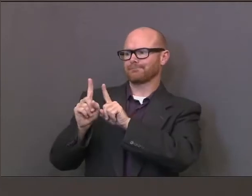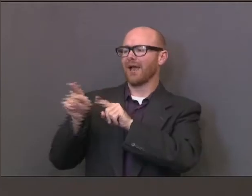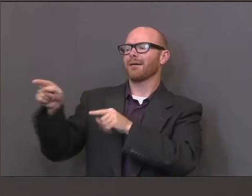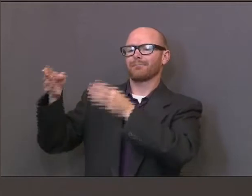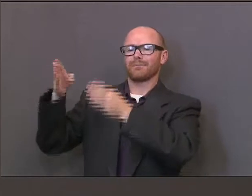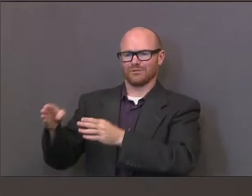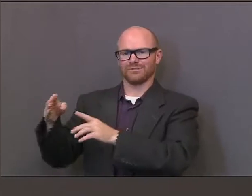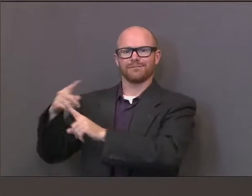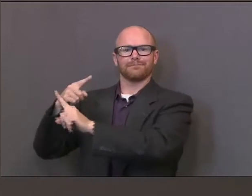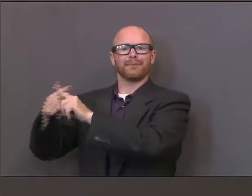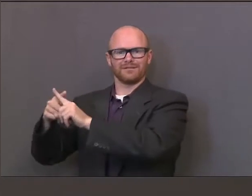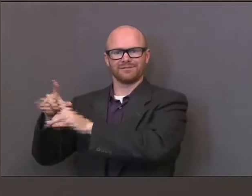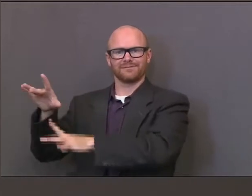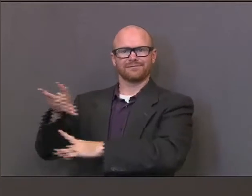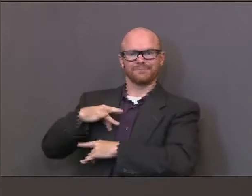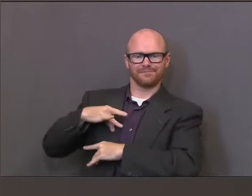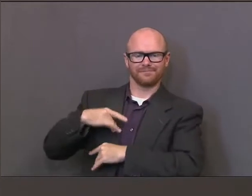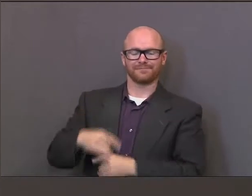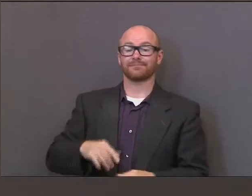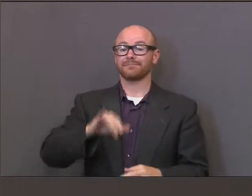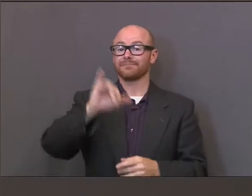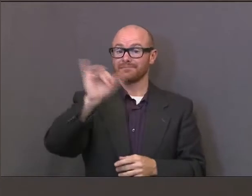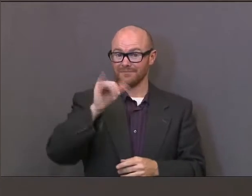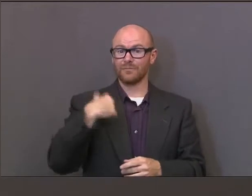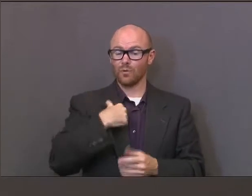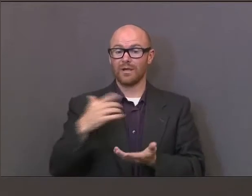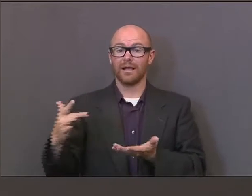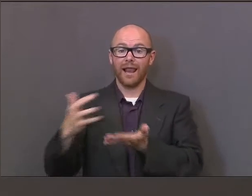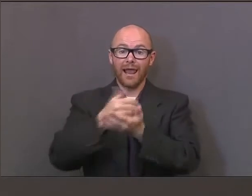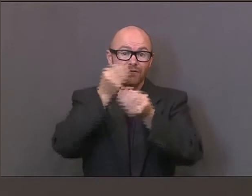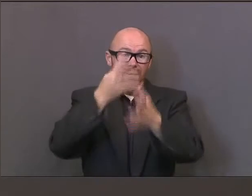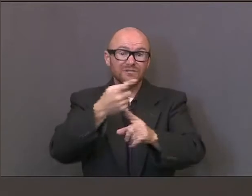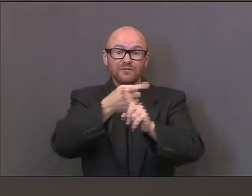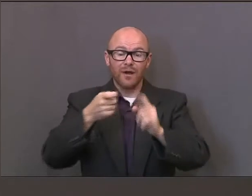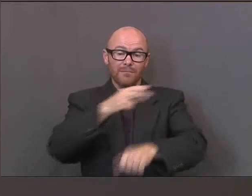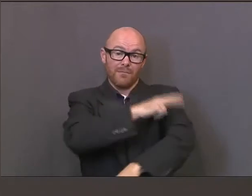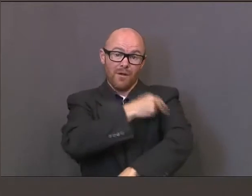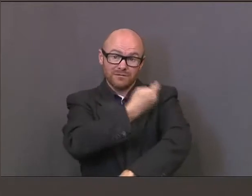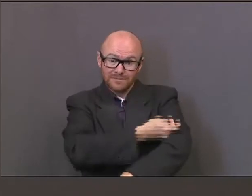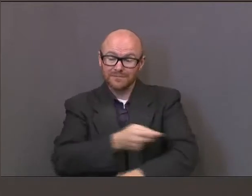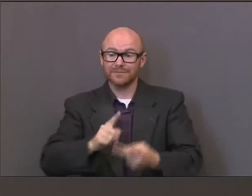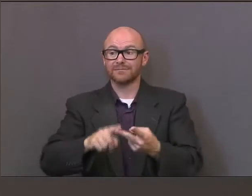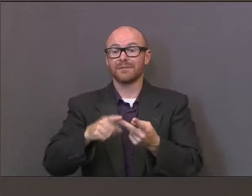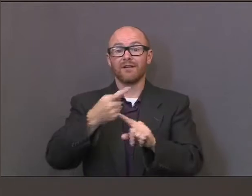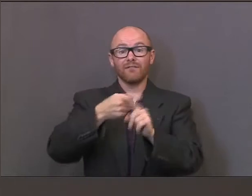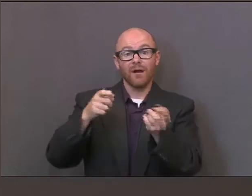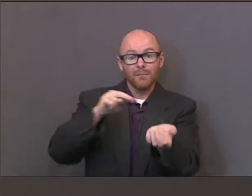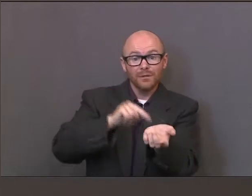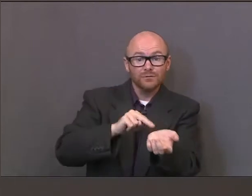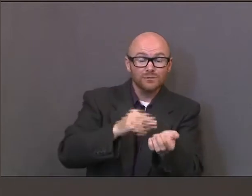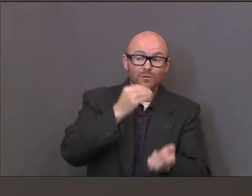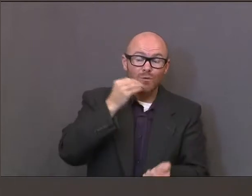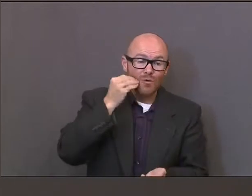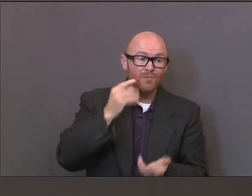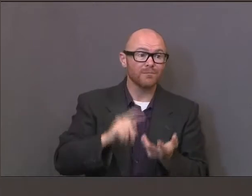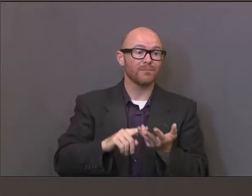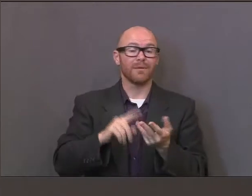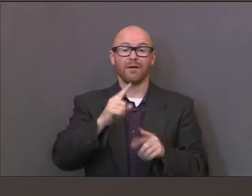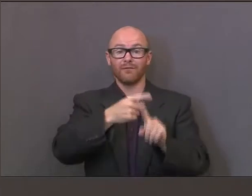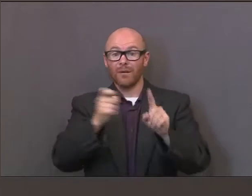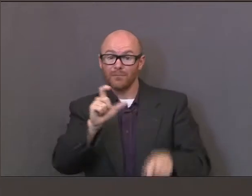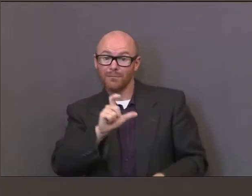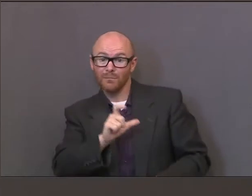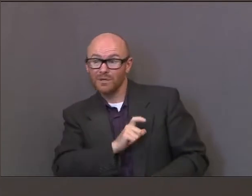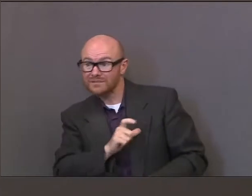requests medical records from hospitals, long-term care facilities, and hospice organizations, and law enforcement were relevant. In some